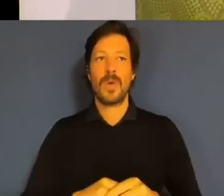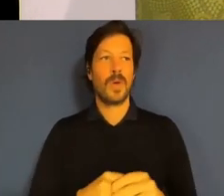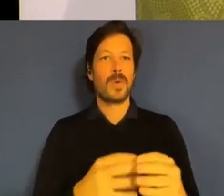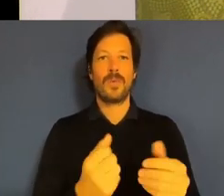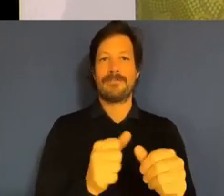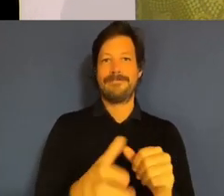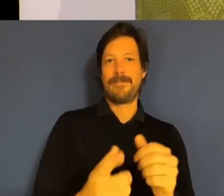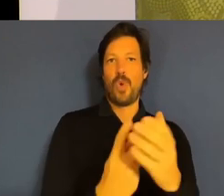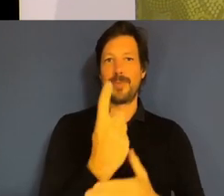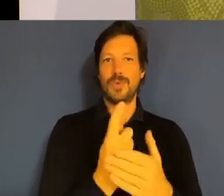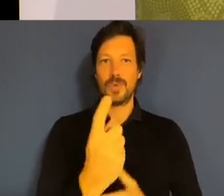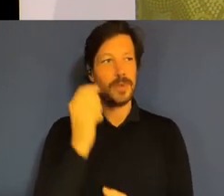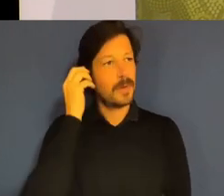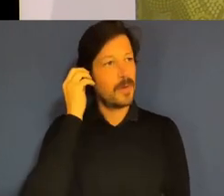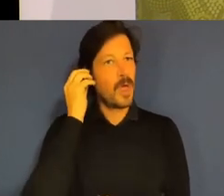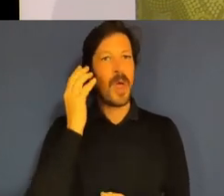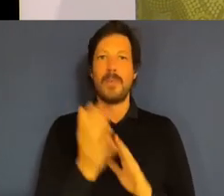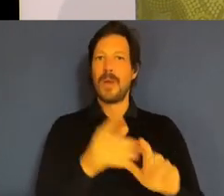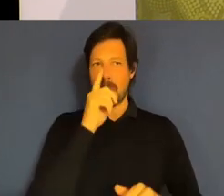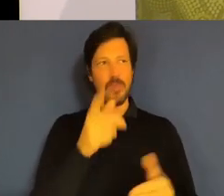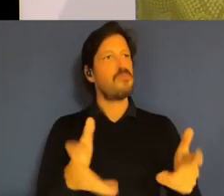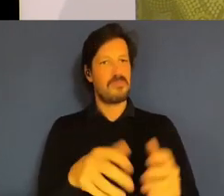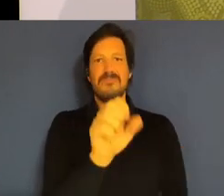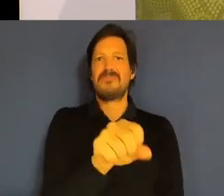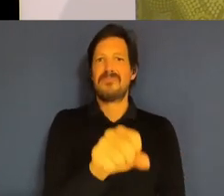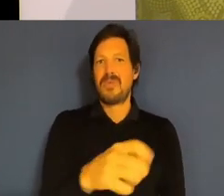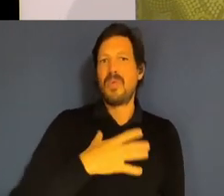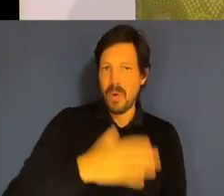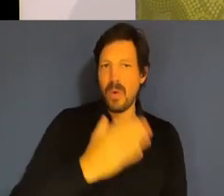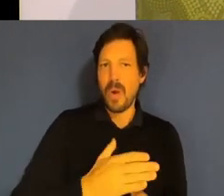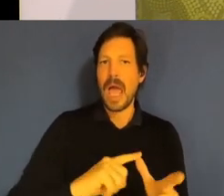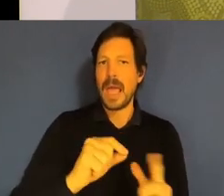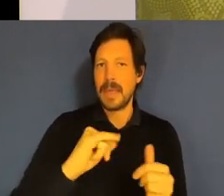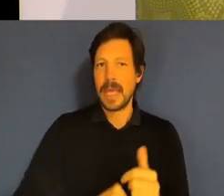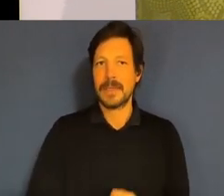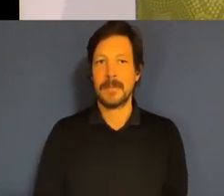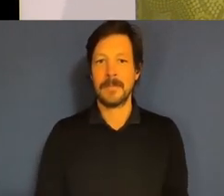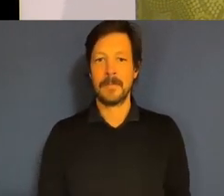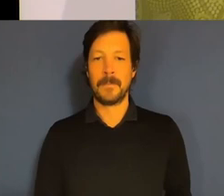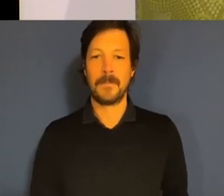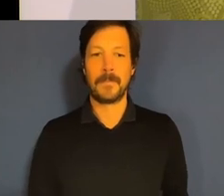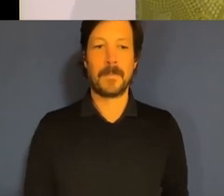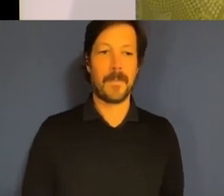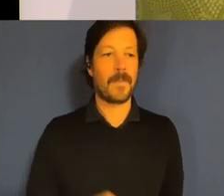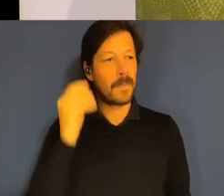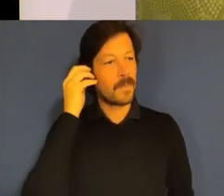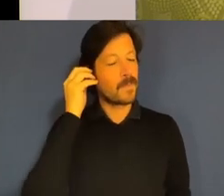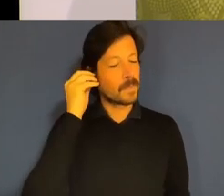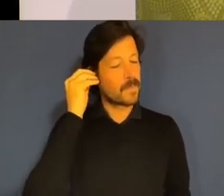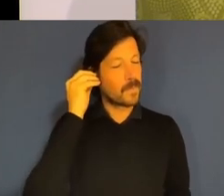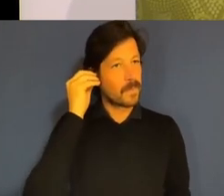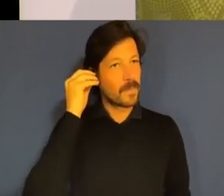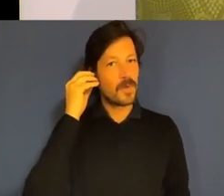work in the APS in jobs we probably haven't even thought of yet. So this is an important time to get moving, to prepare, to